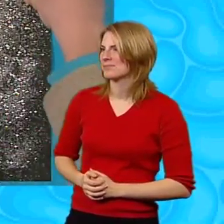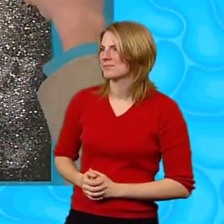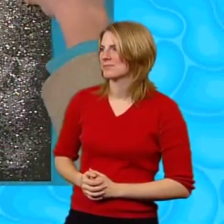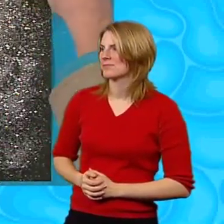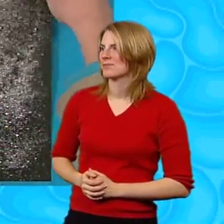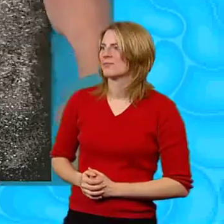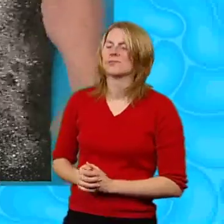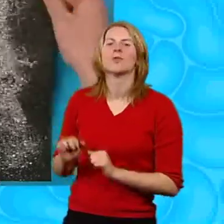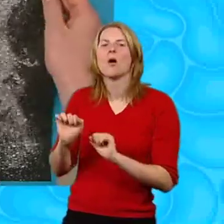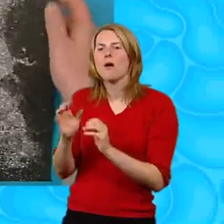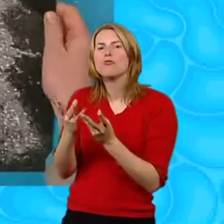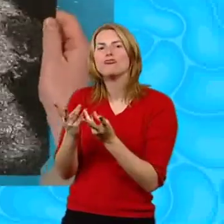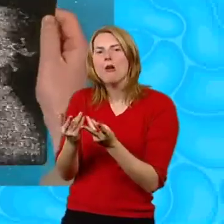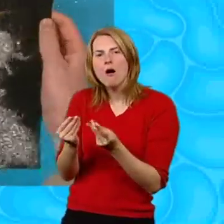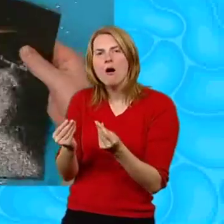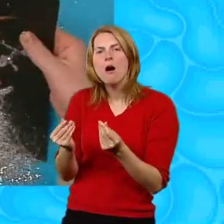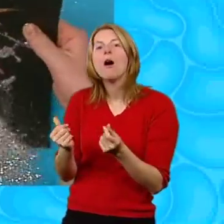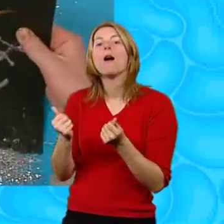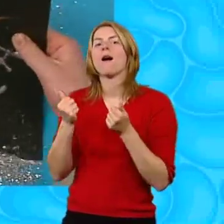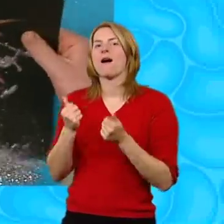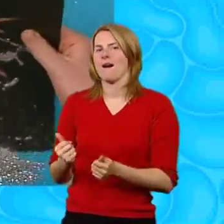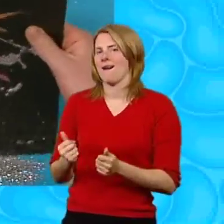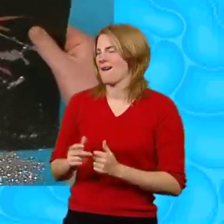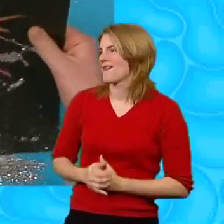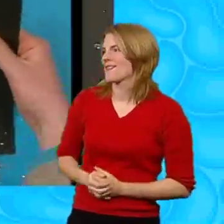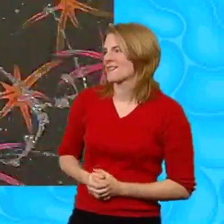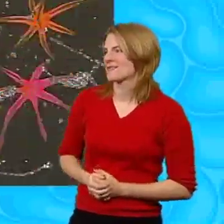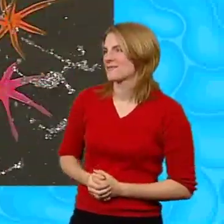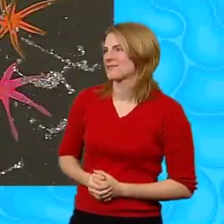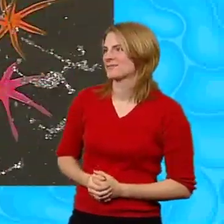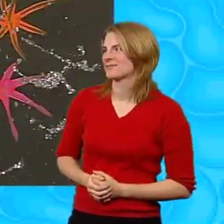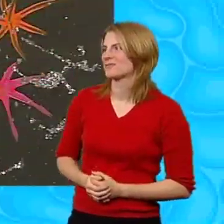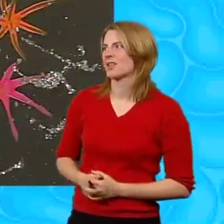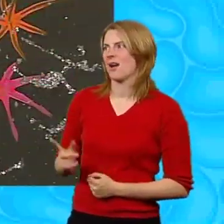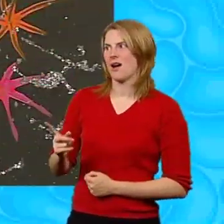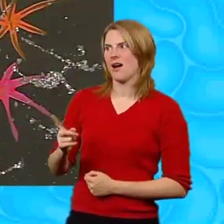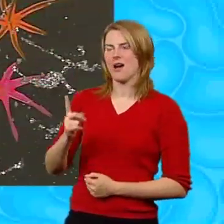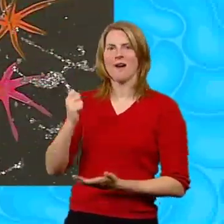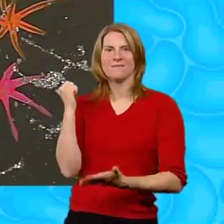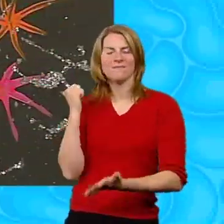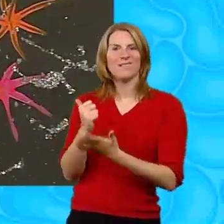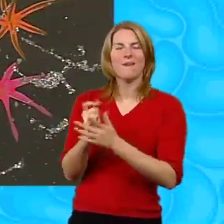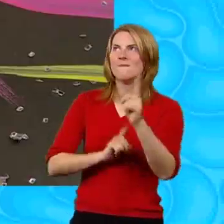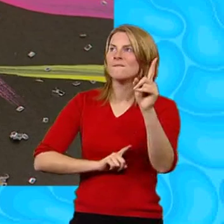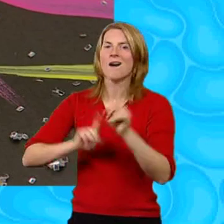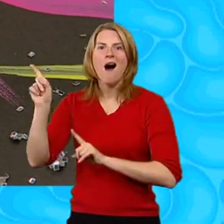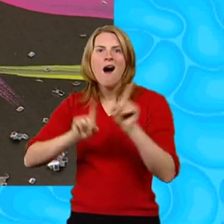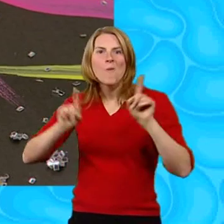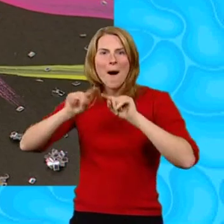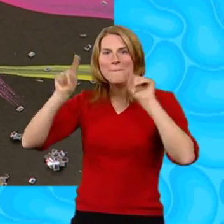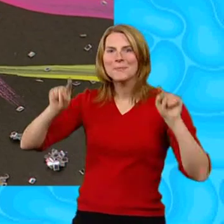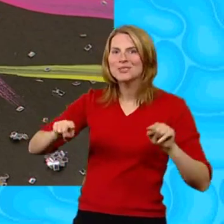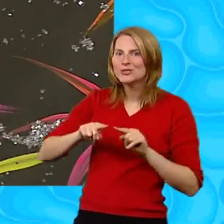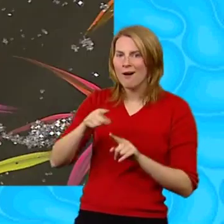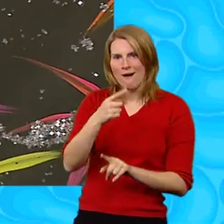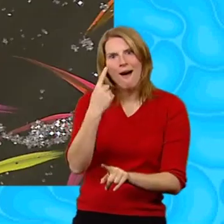Shake it all off And wait for it to dry What a great firework picture Why don't you